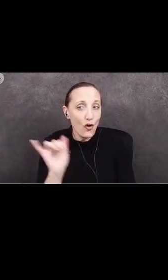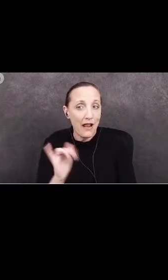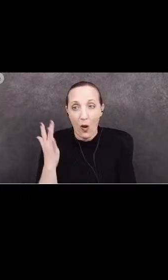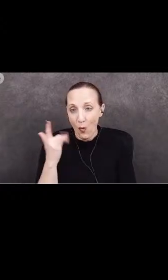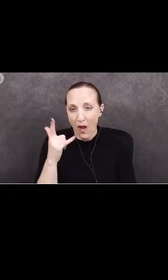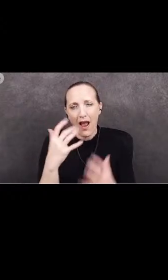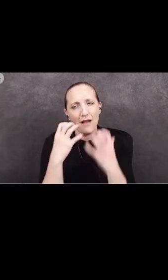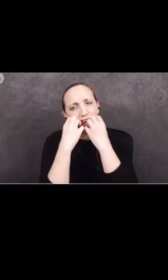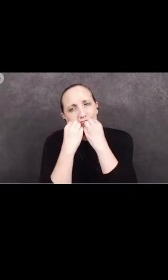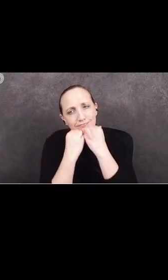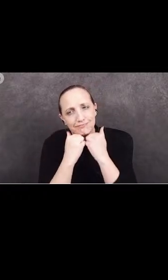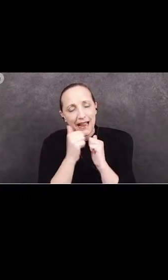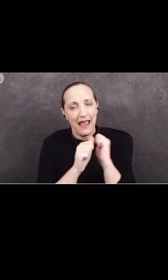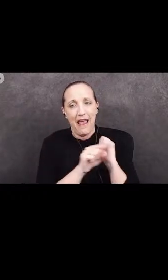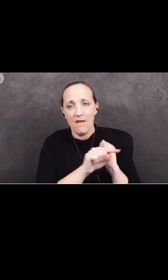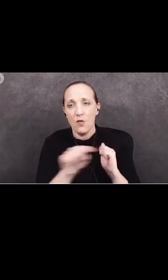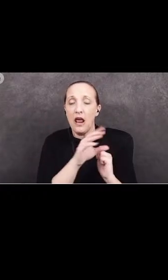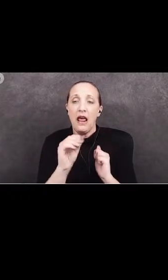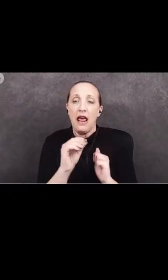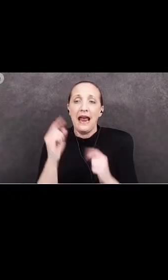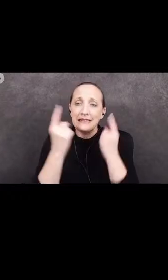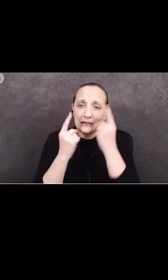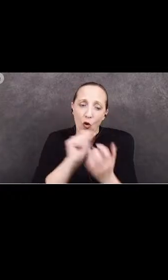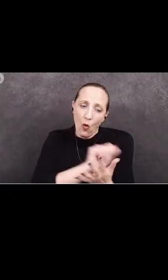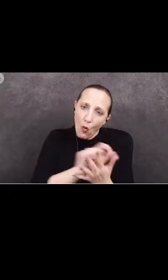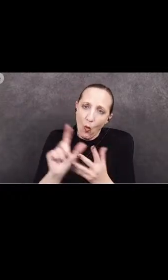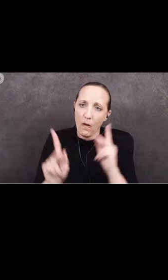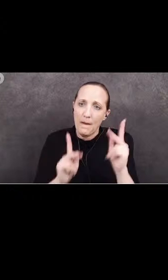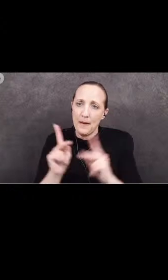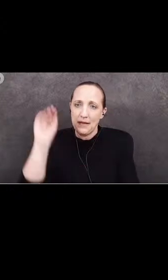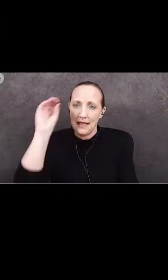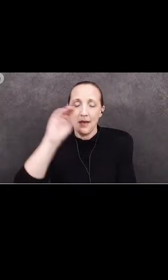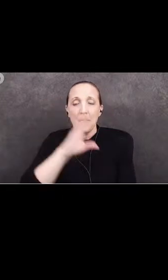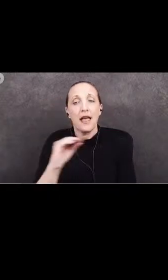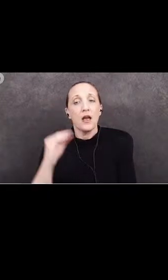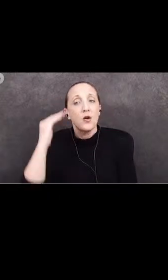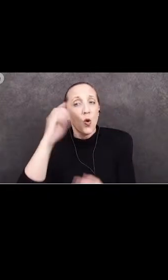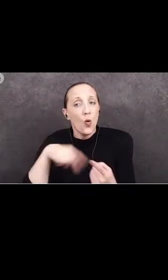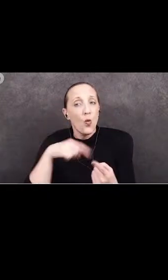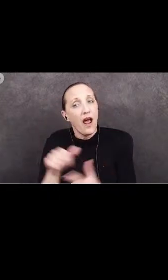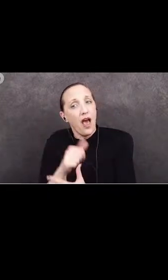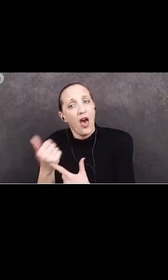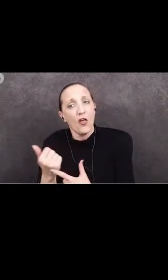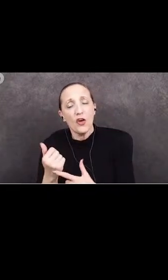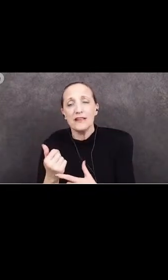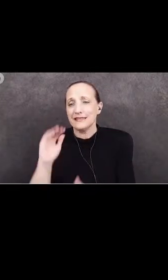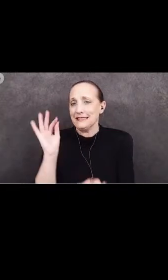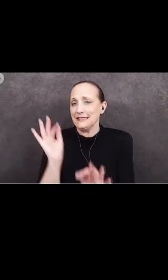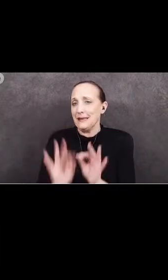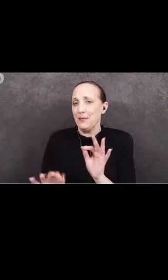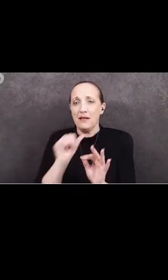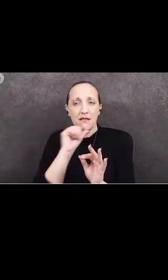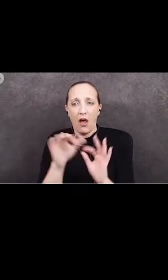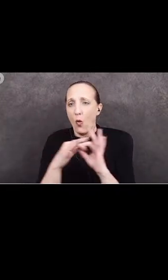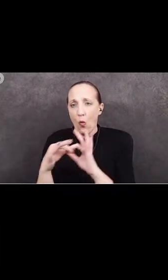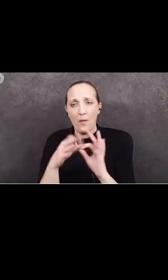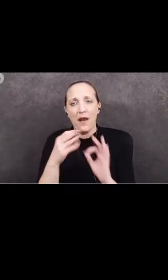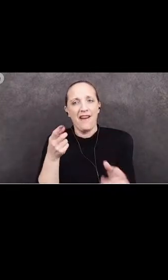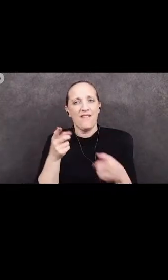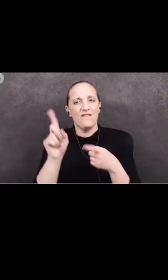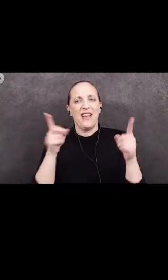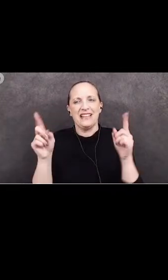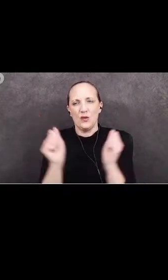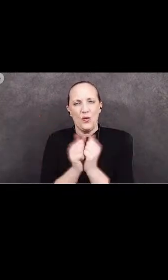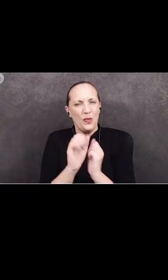everyone and is considerate of all people's opinions but also knows when others are simply being uncooperative and offensive without reason.